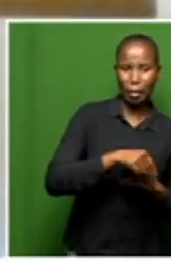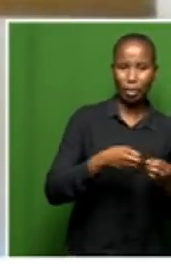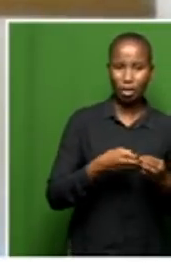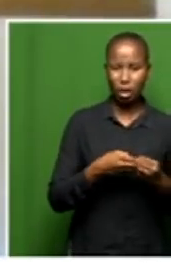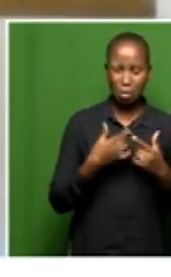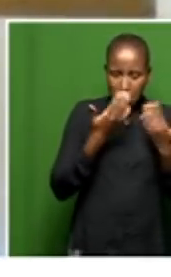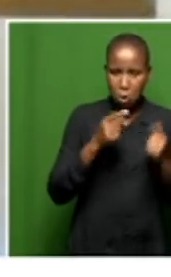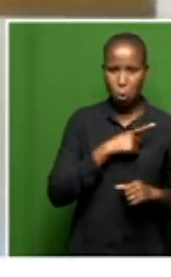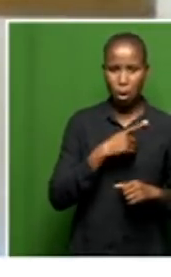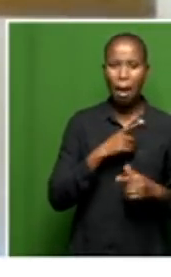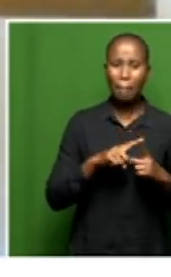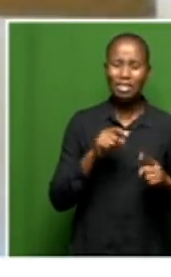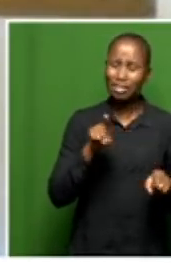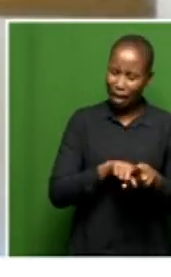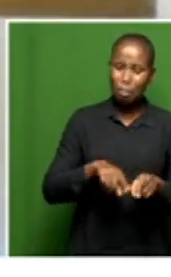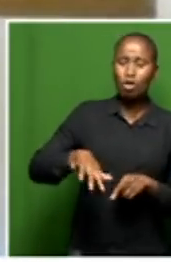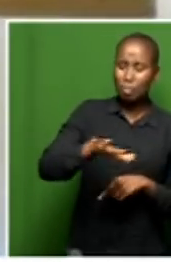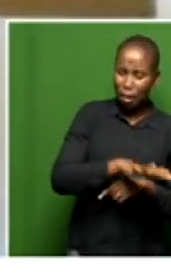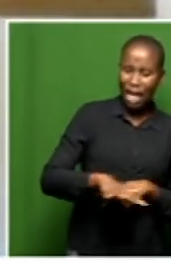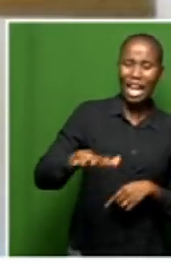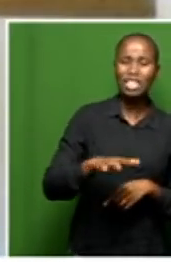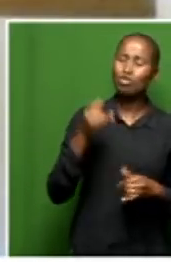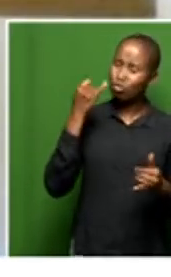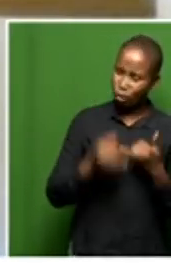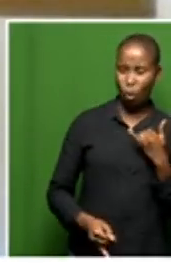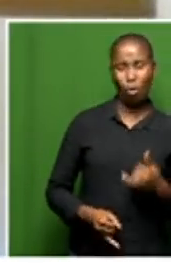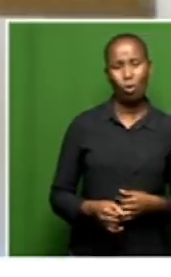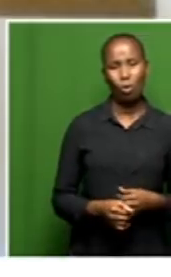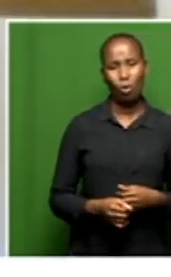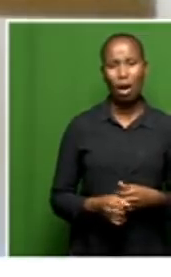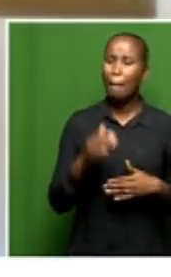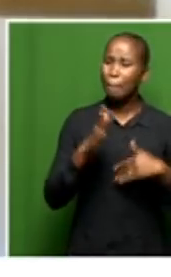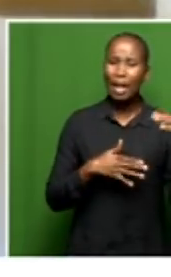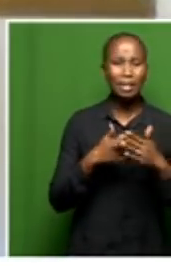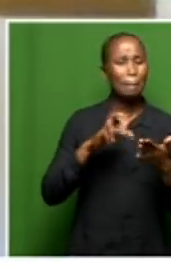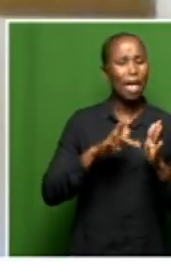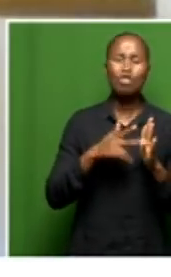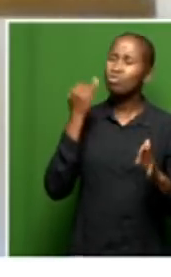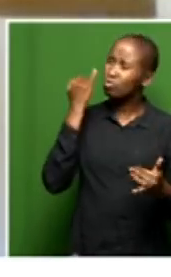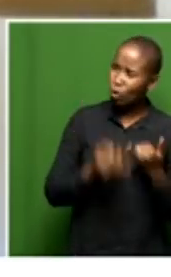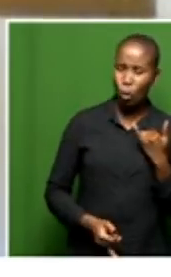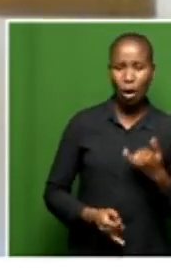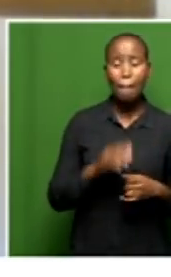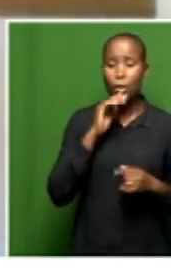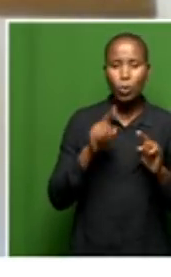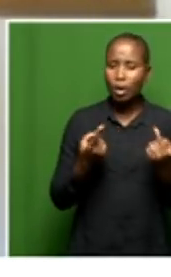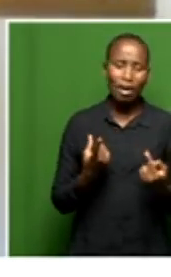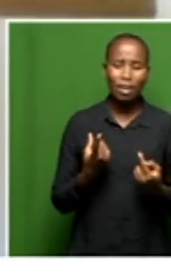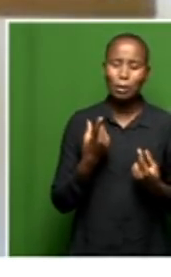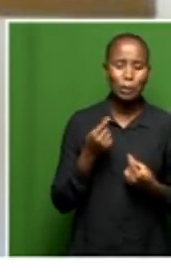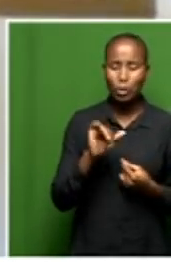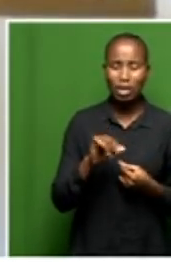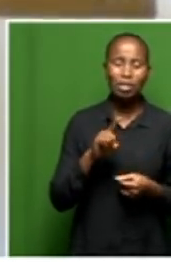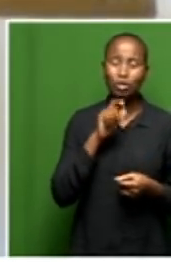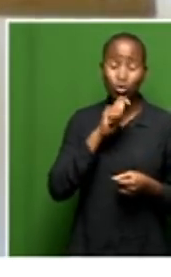know why. It's also built in the wrong place. It's too close to the kitchen. So you can't have that. So the